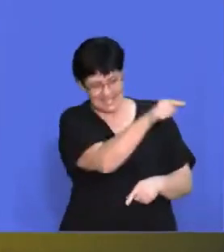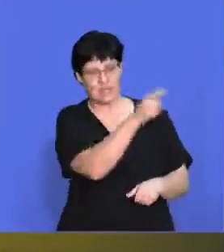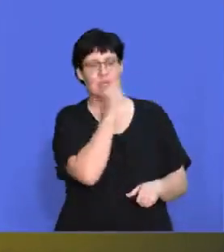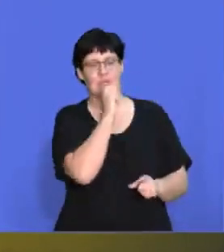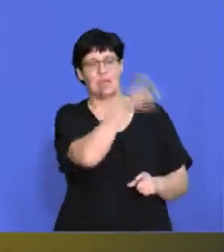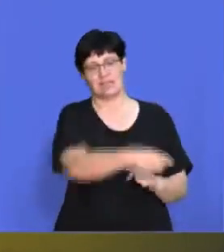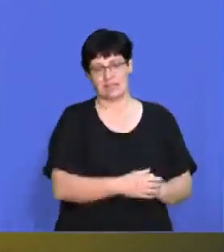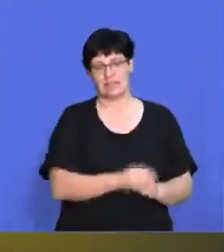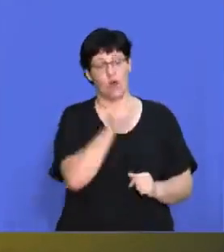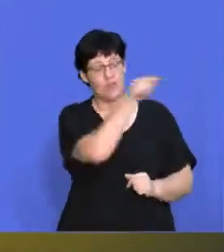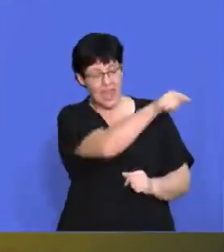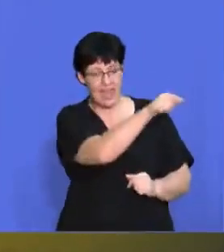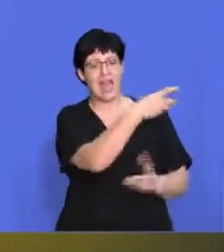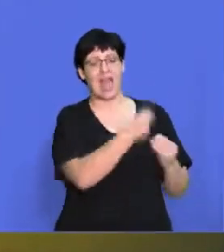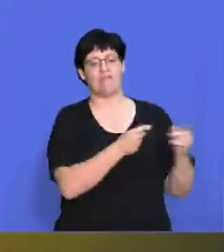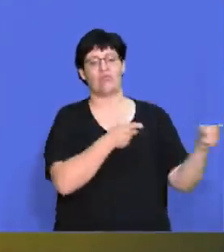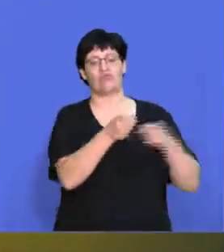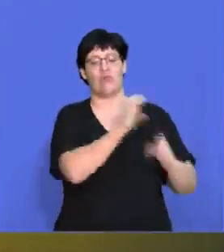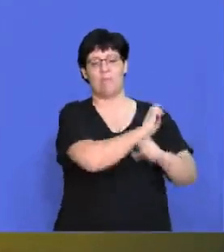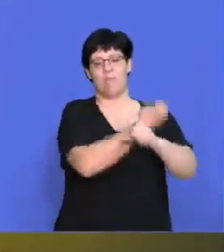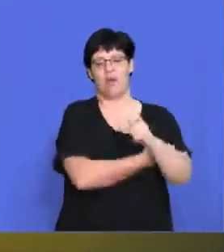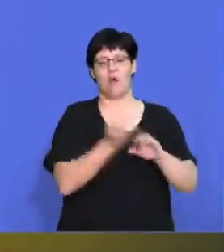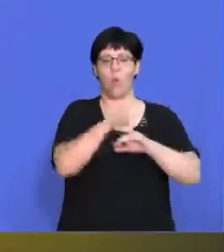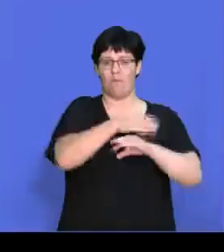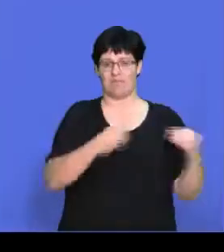has that power over the business.